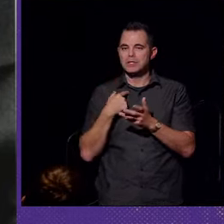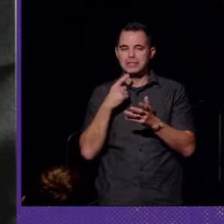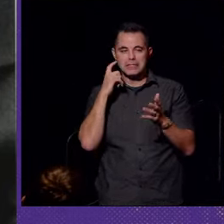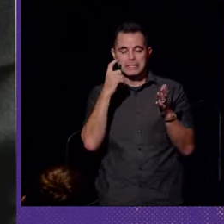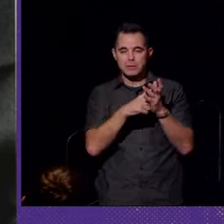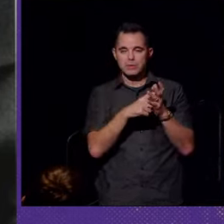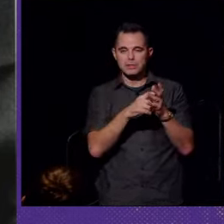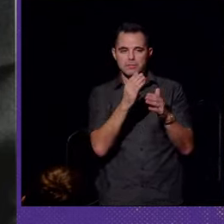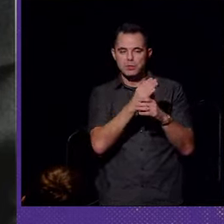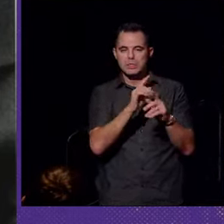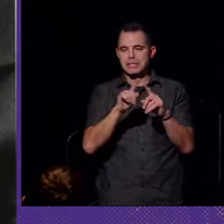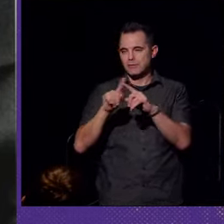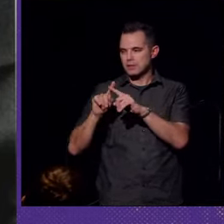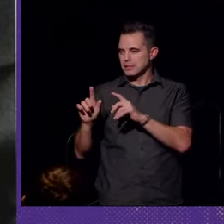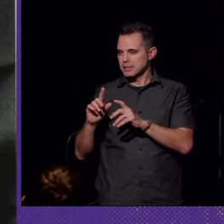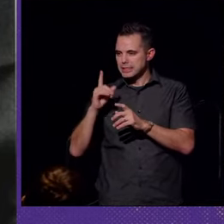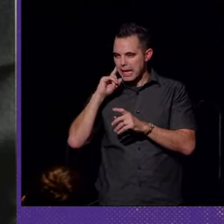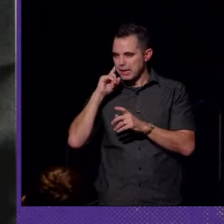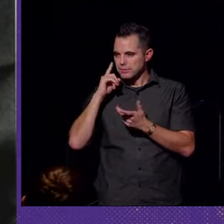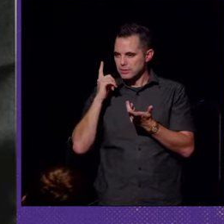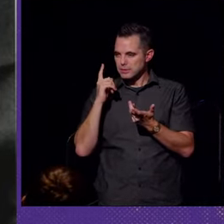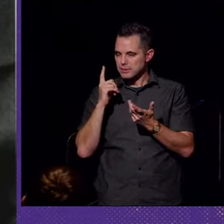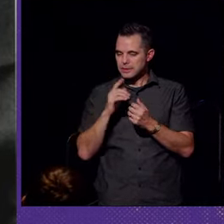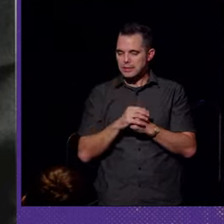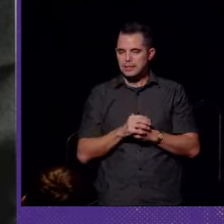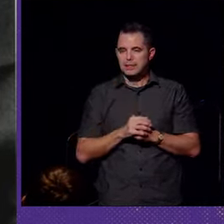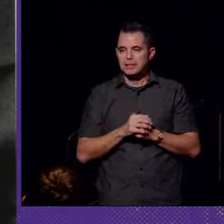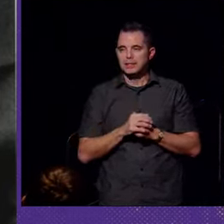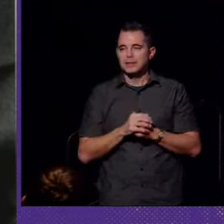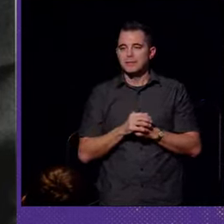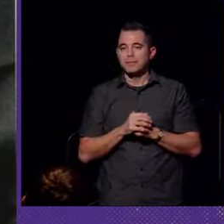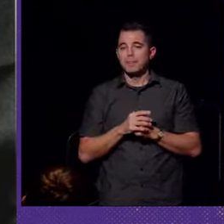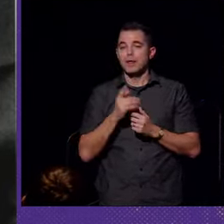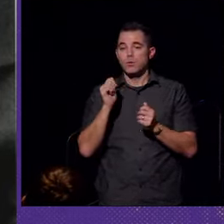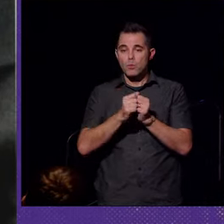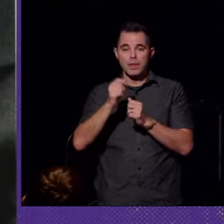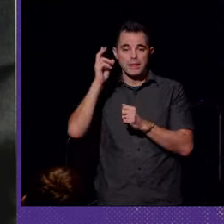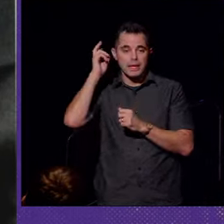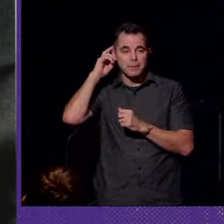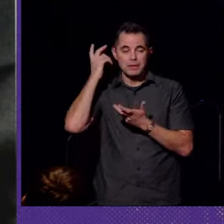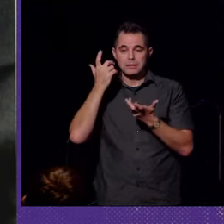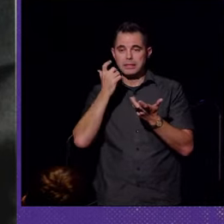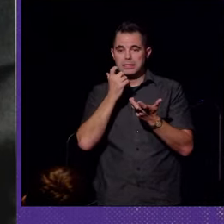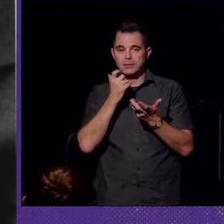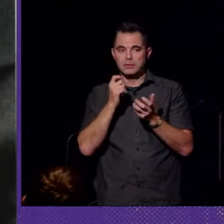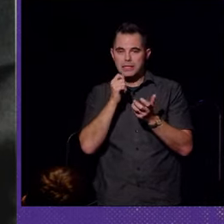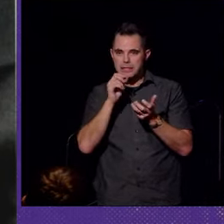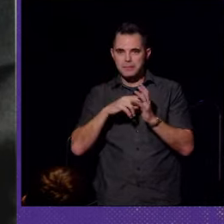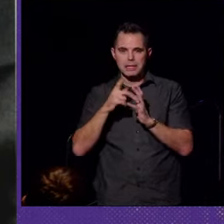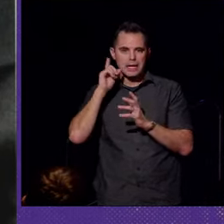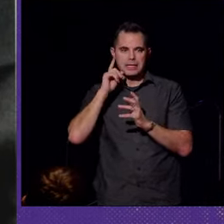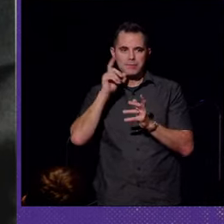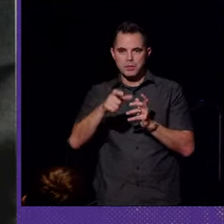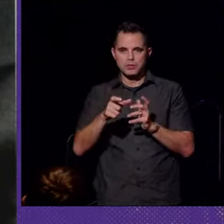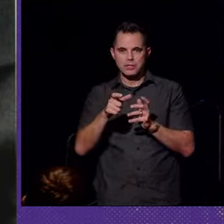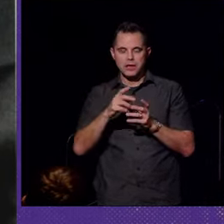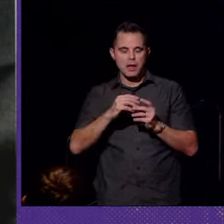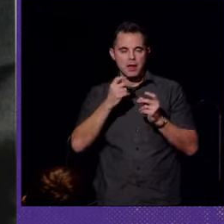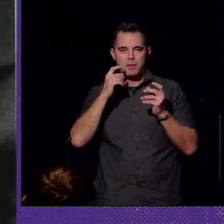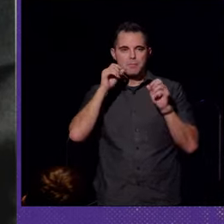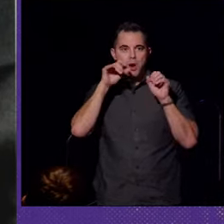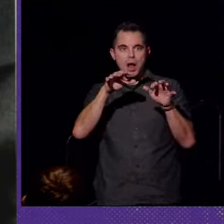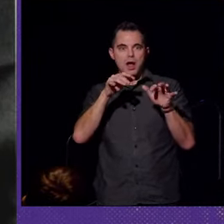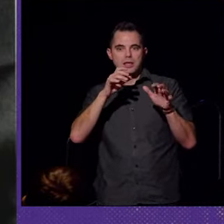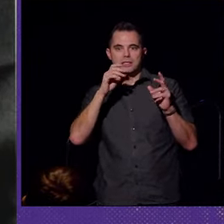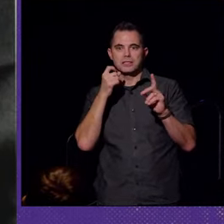distinguish between different sounds. And wearing an implant does not mean a deaf person is miraculously